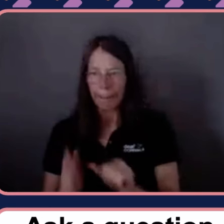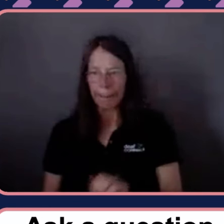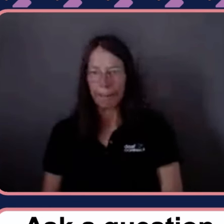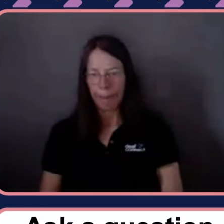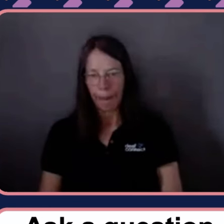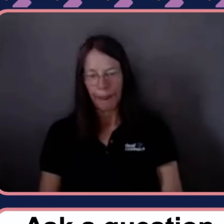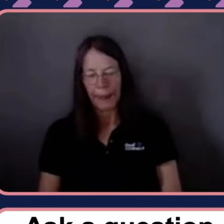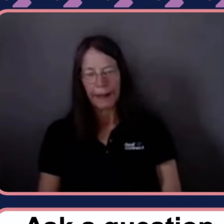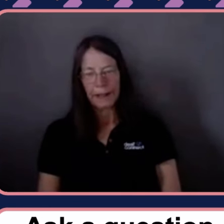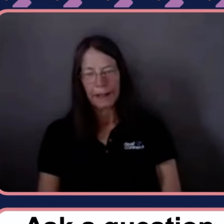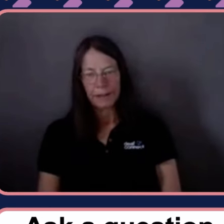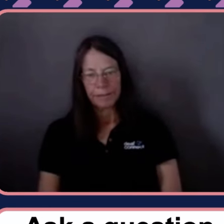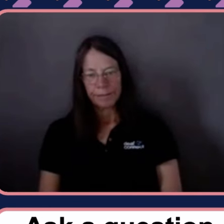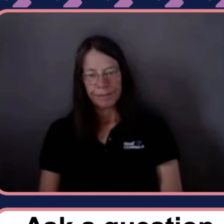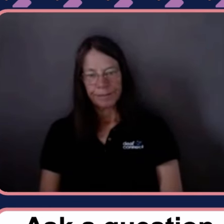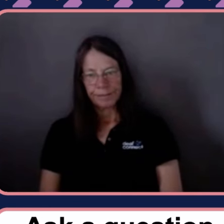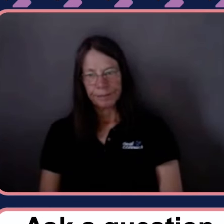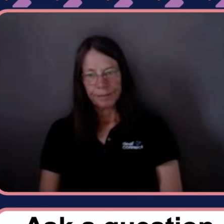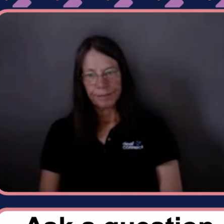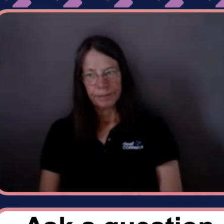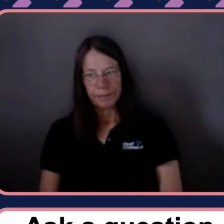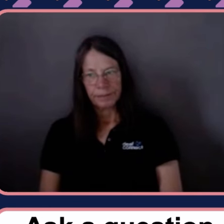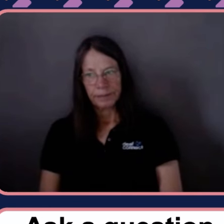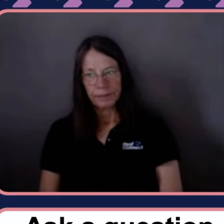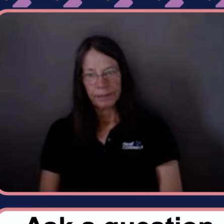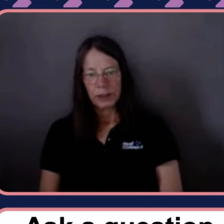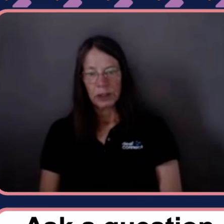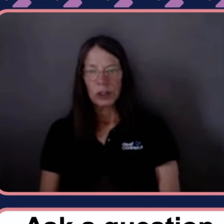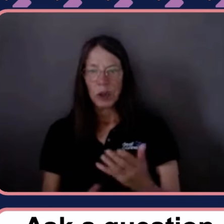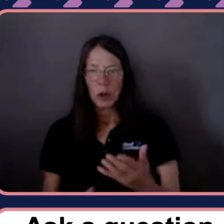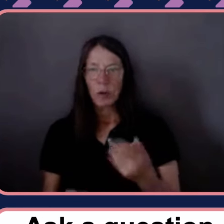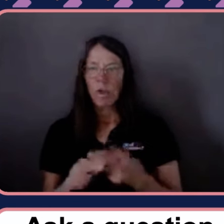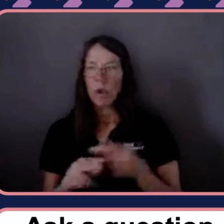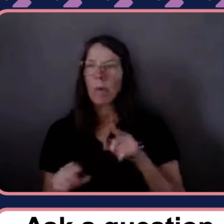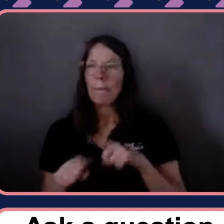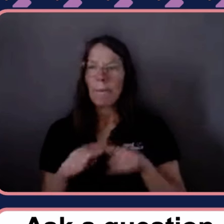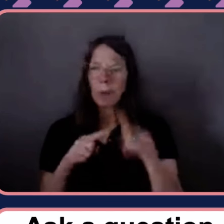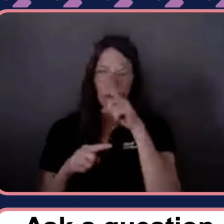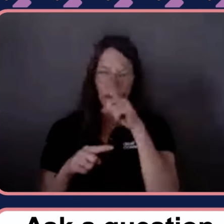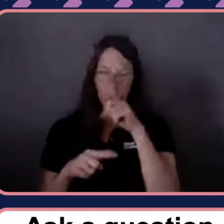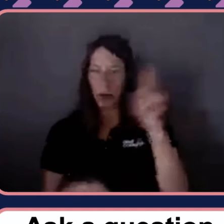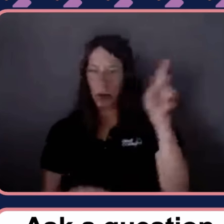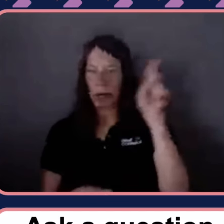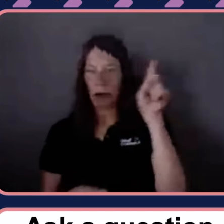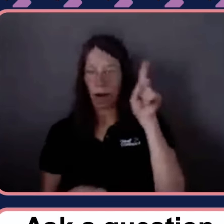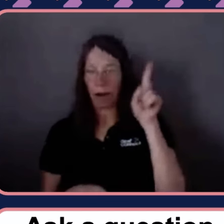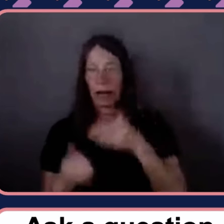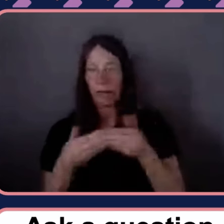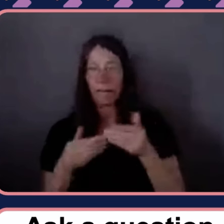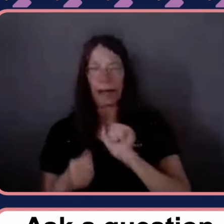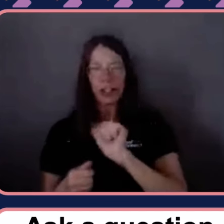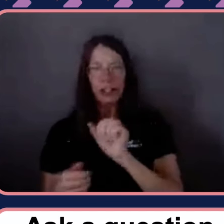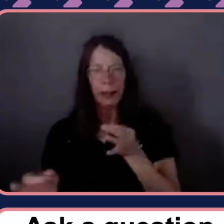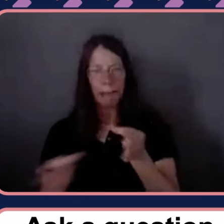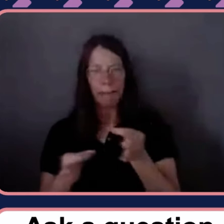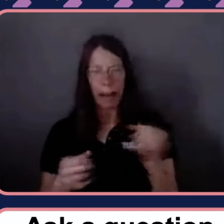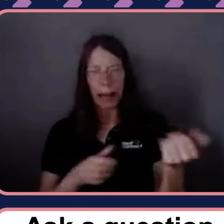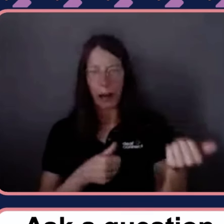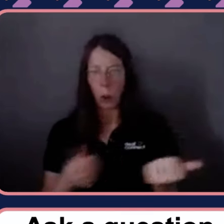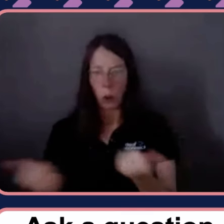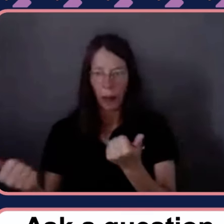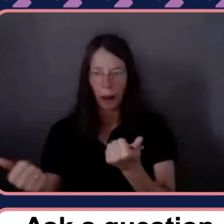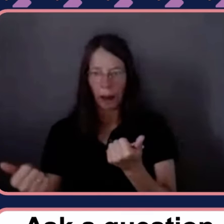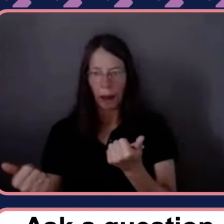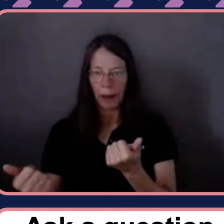the majority of participants who are managing their plans very well, there's absolutely no